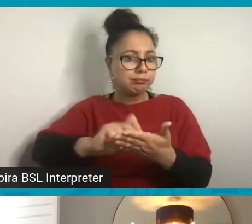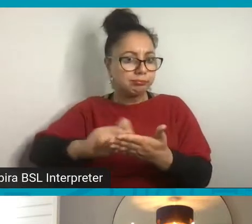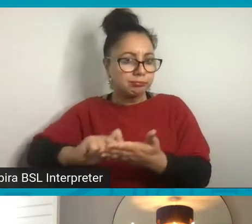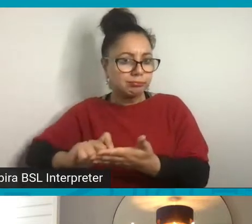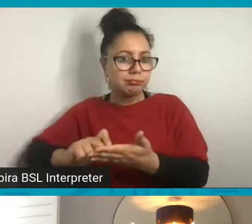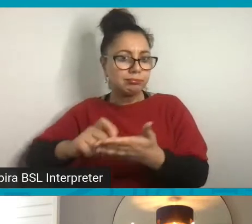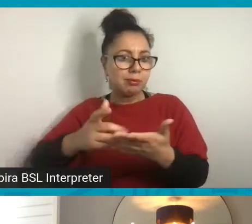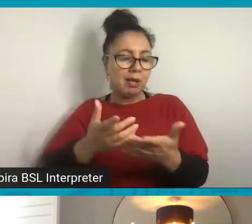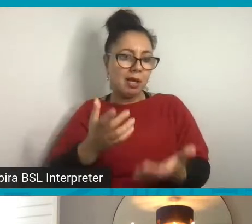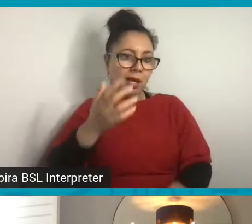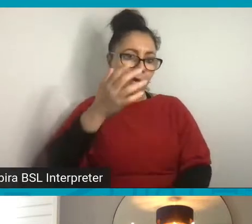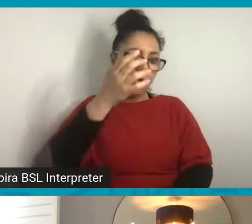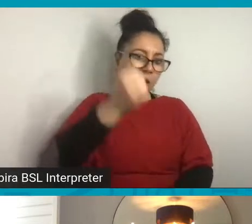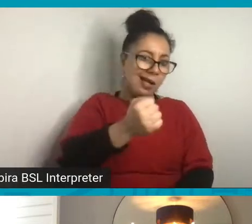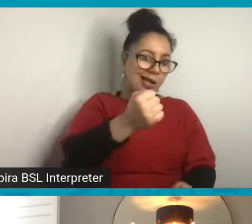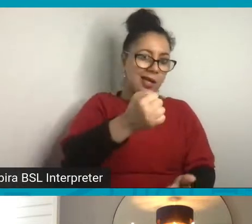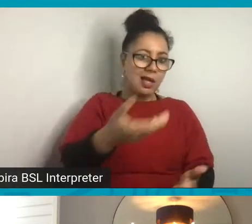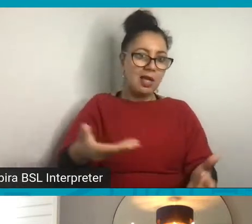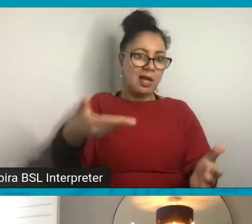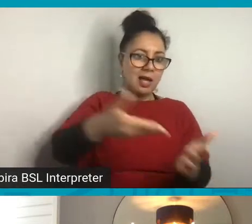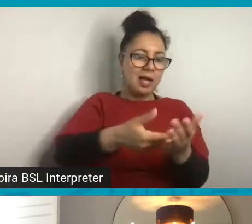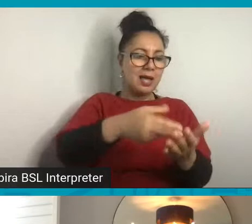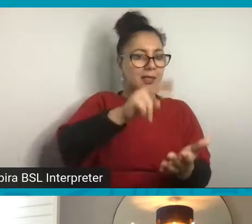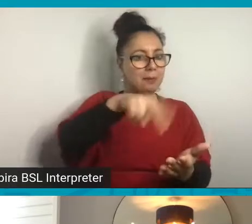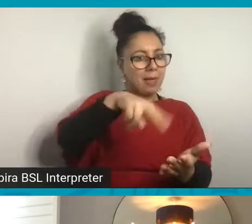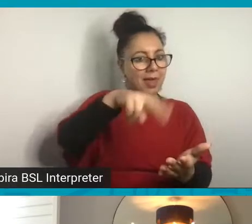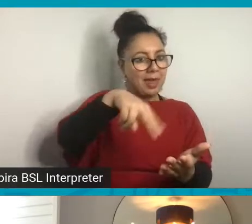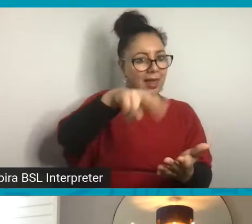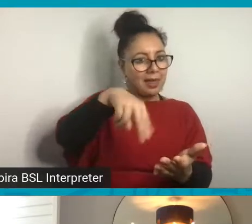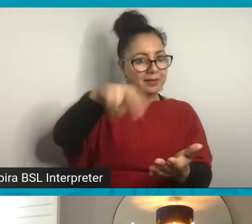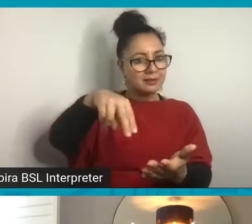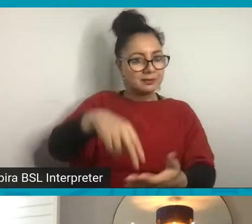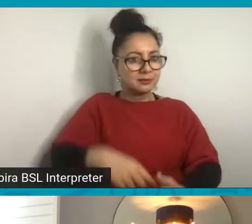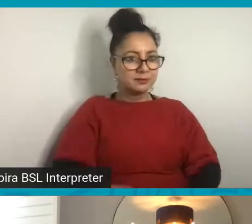you can just add. I'm going to do a little demonstration here.